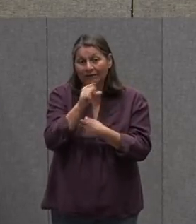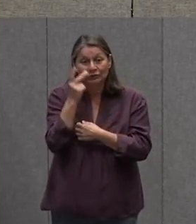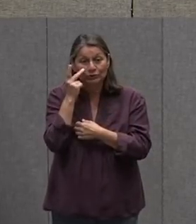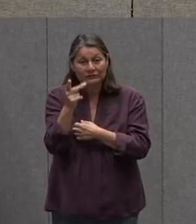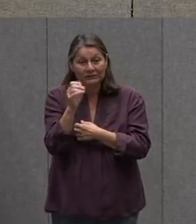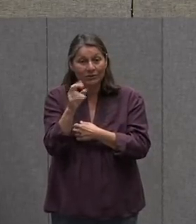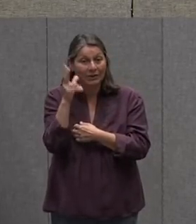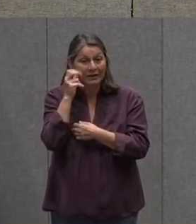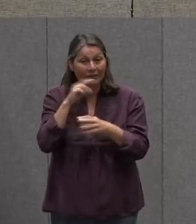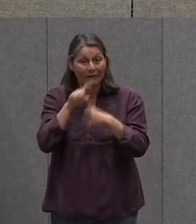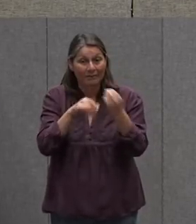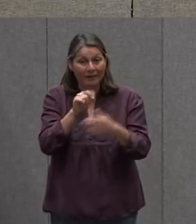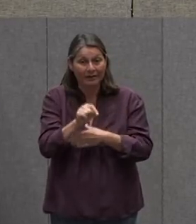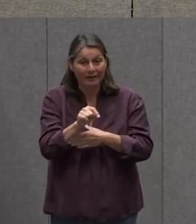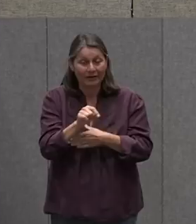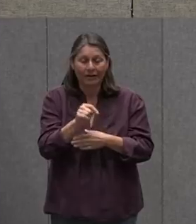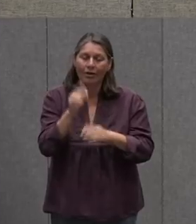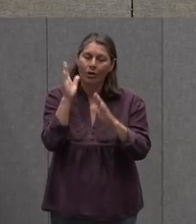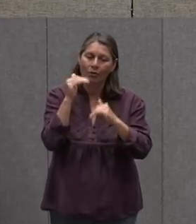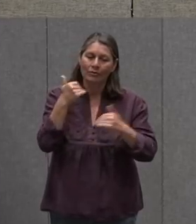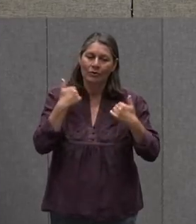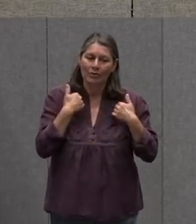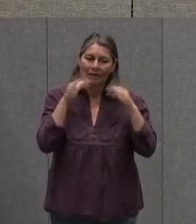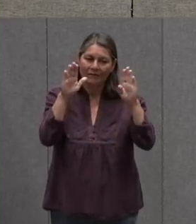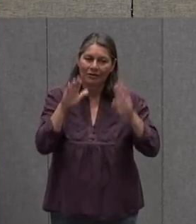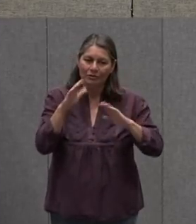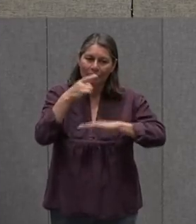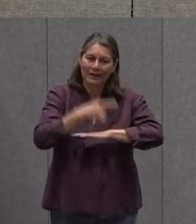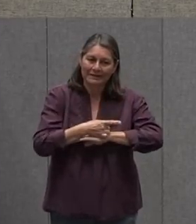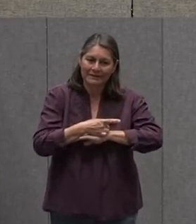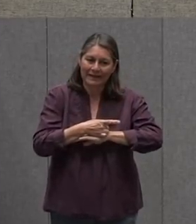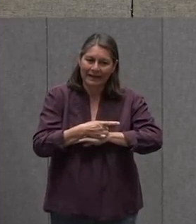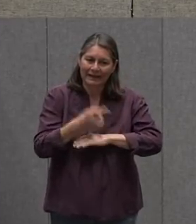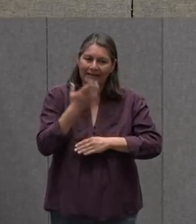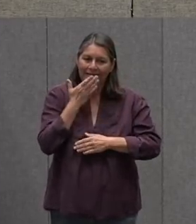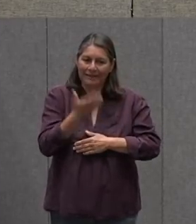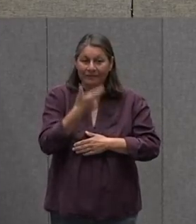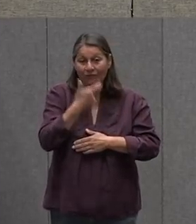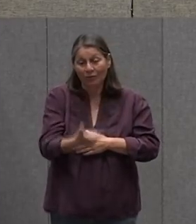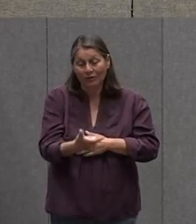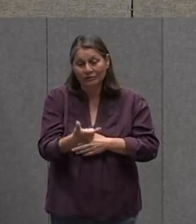I Hope You Have A Great Day Thanks For Joining Us See You Next Time